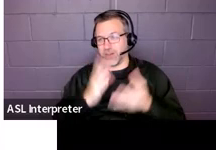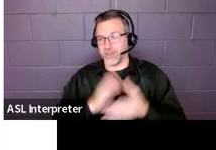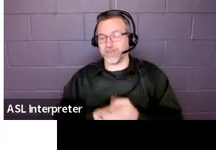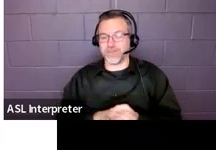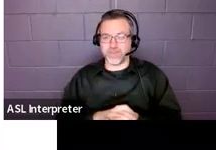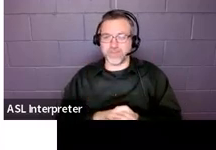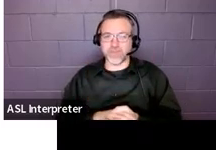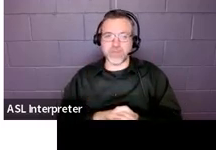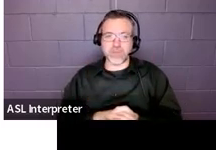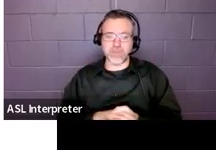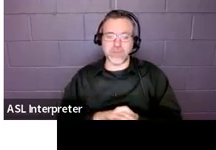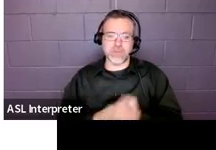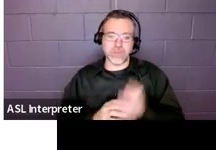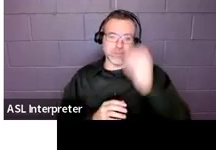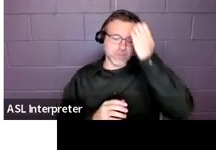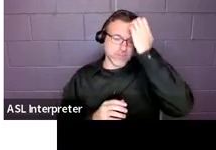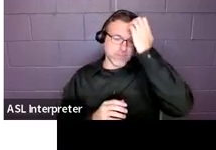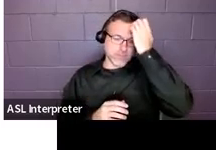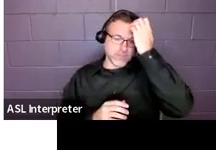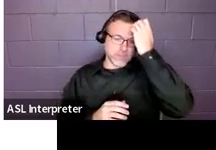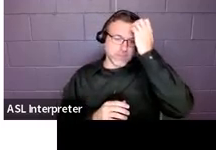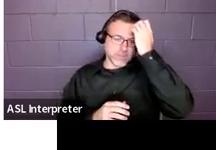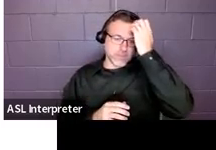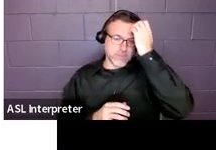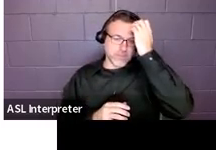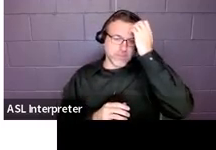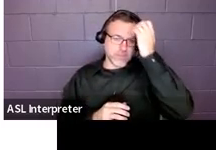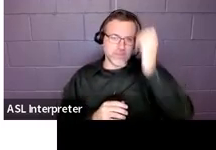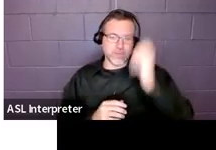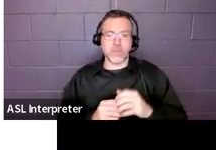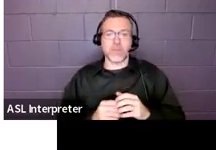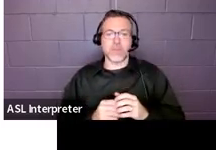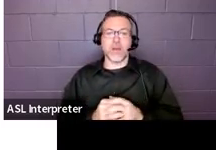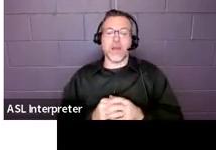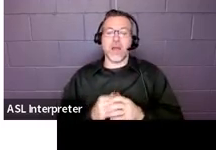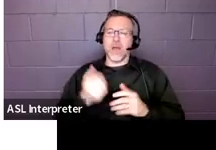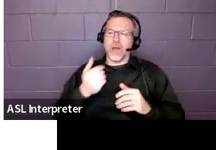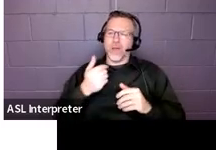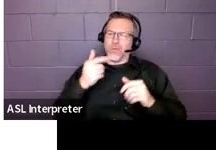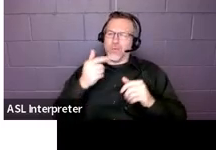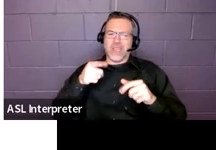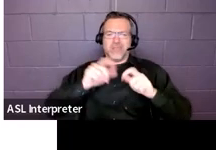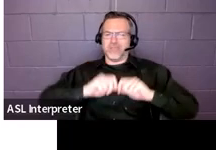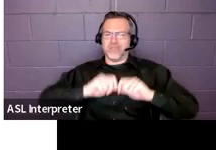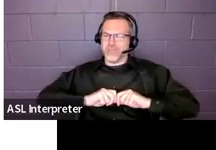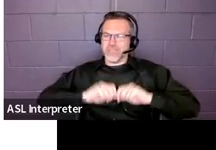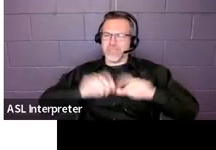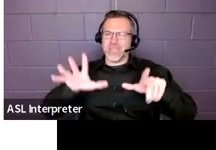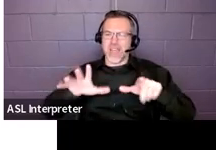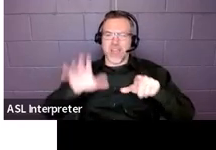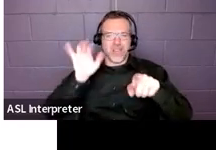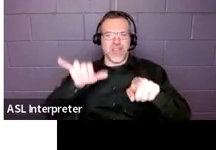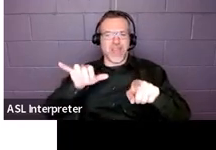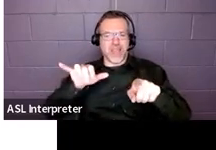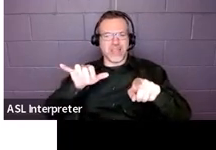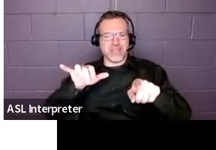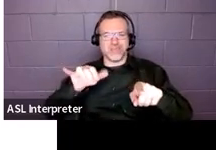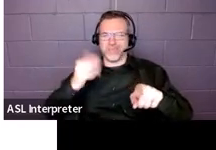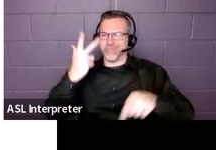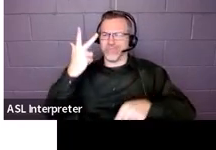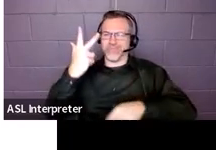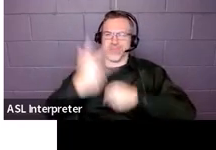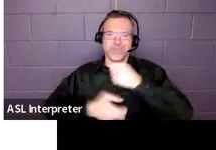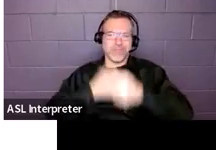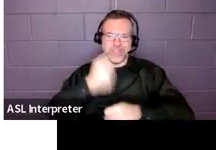And we also had guidance come back, come out way back, gosh, this is three years ago now, that seemed to go by awfully